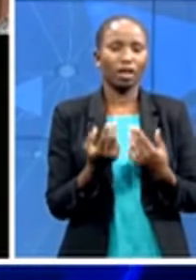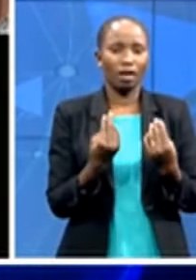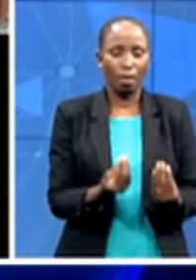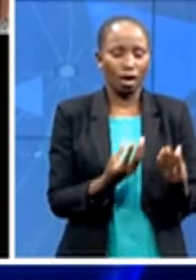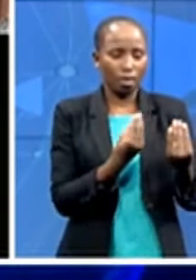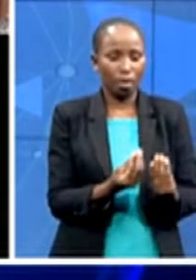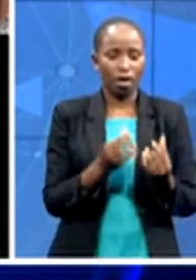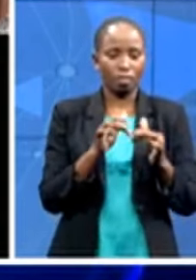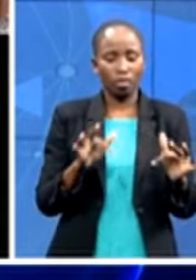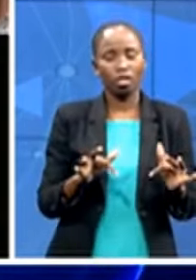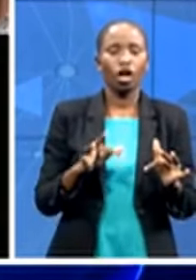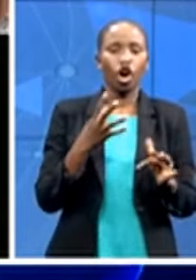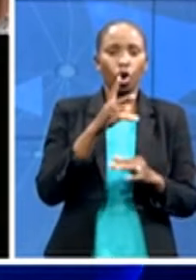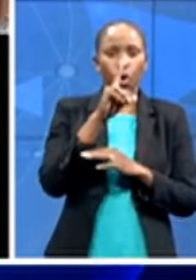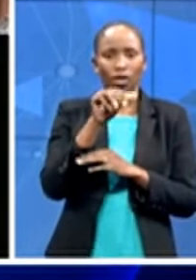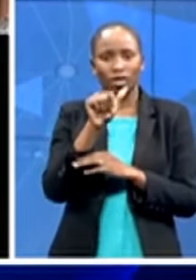how has that been